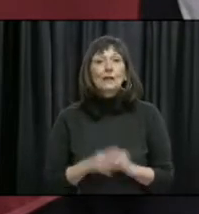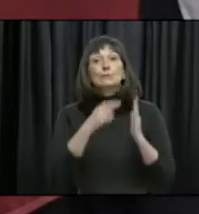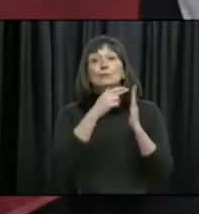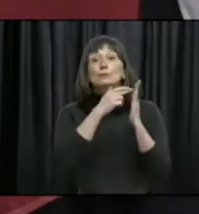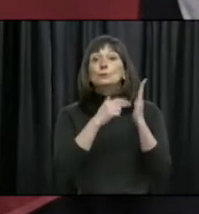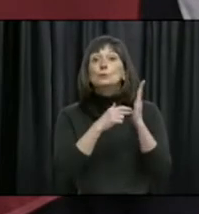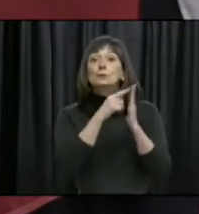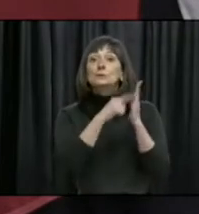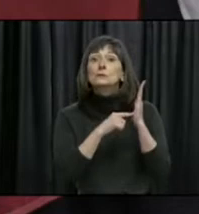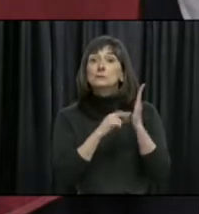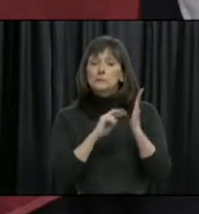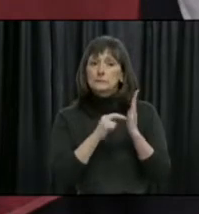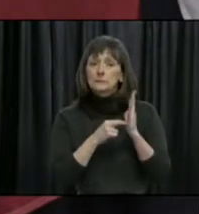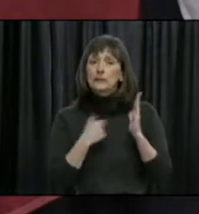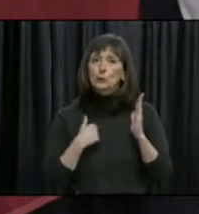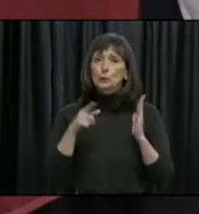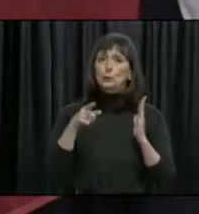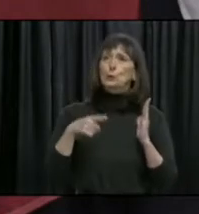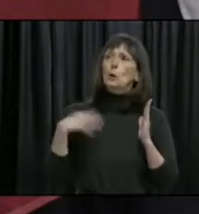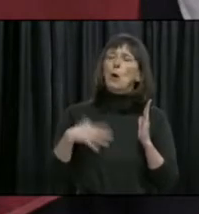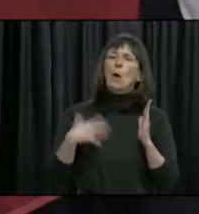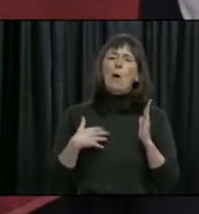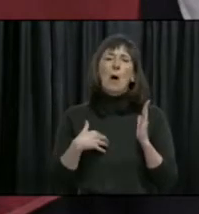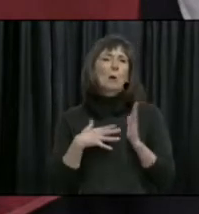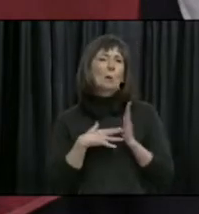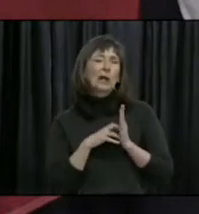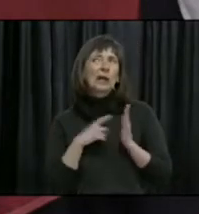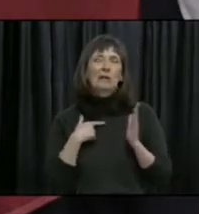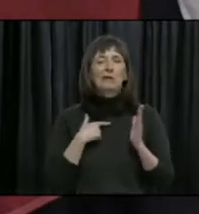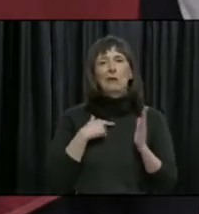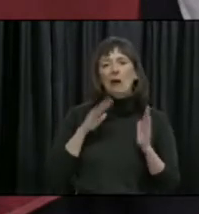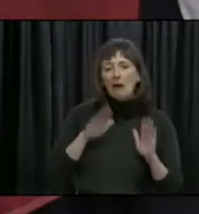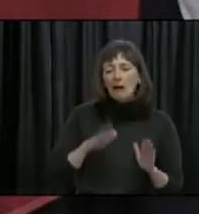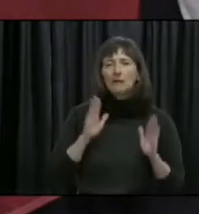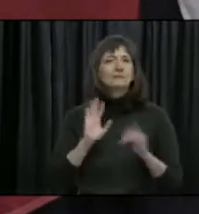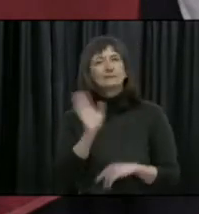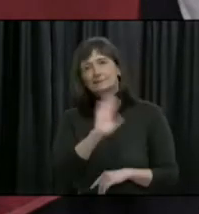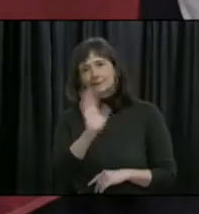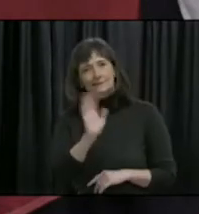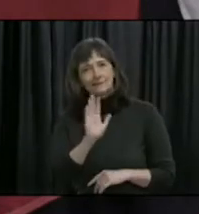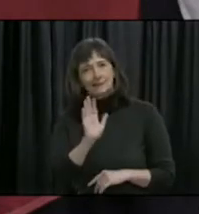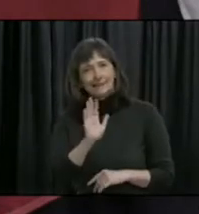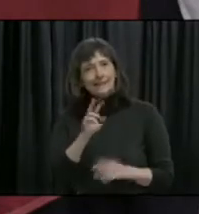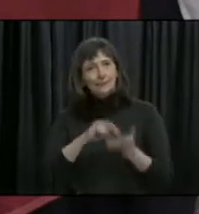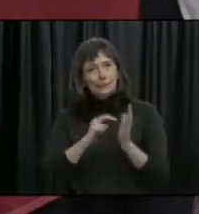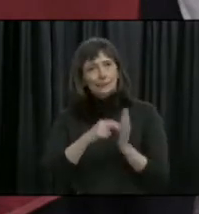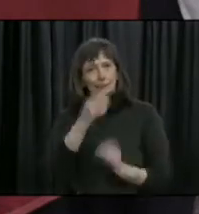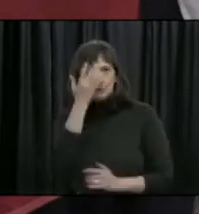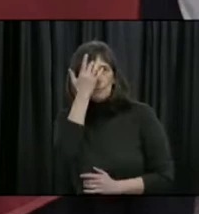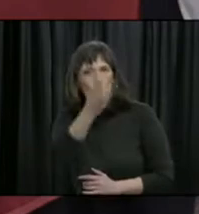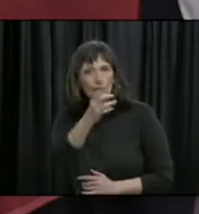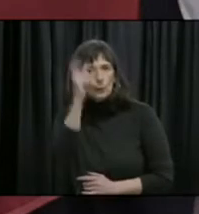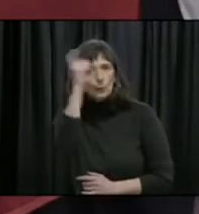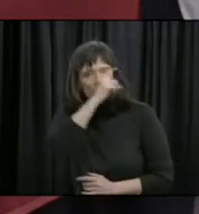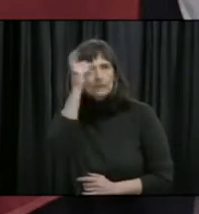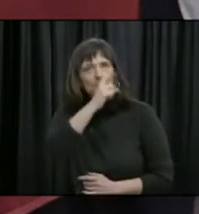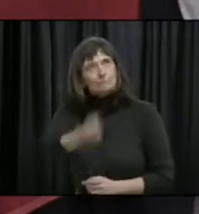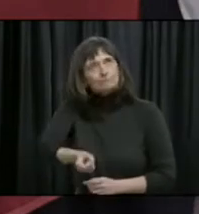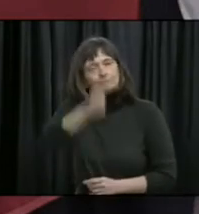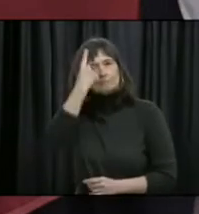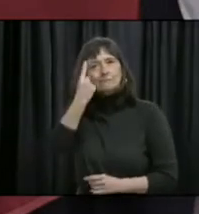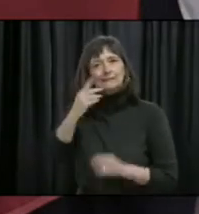is not a sign of weakness. In fact, it's a sign of wisdom. It's a sign of understanding.